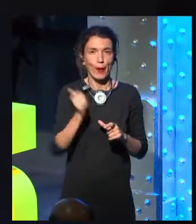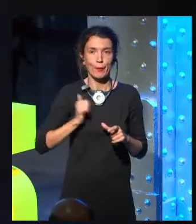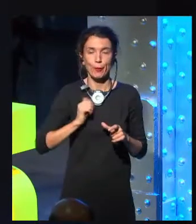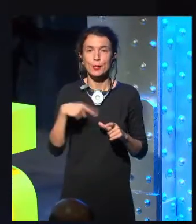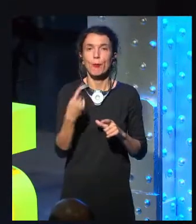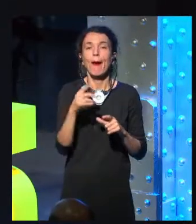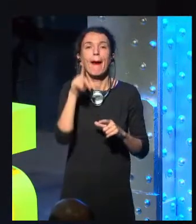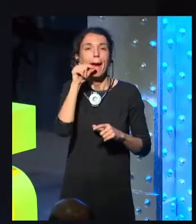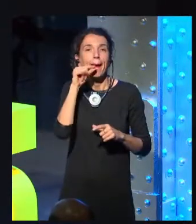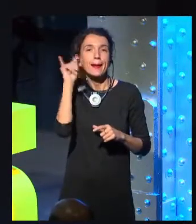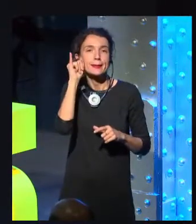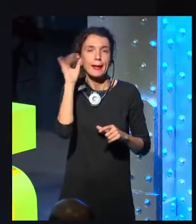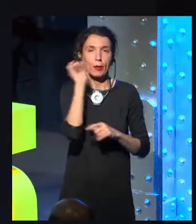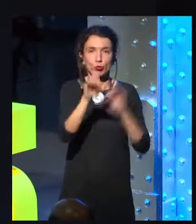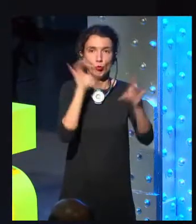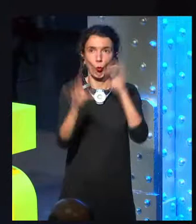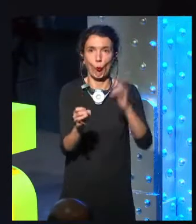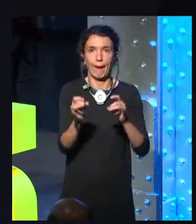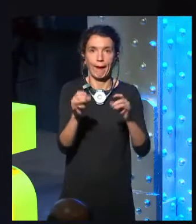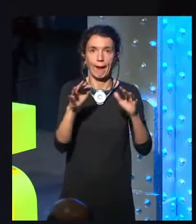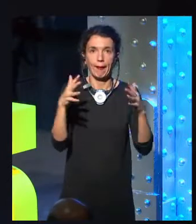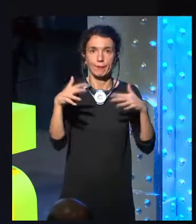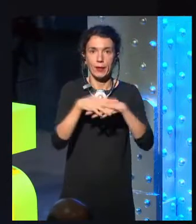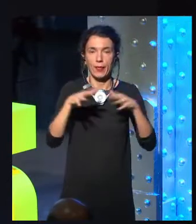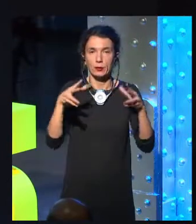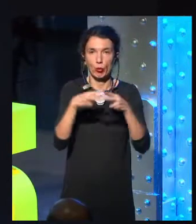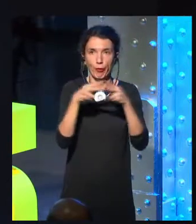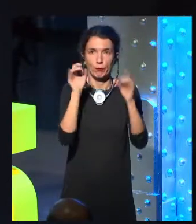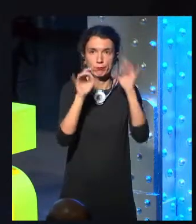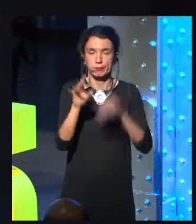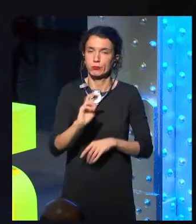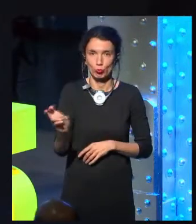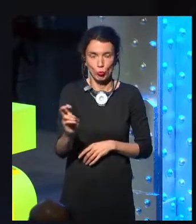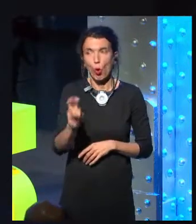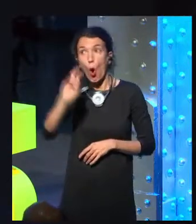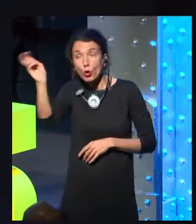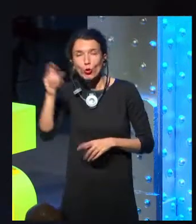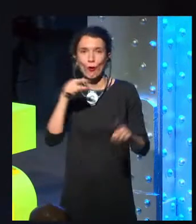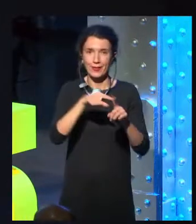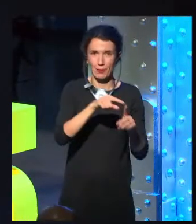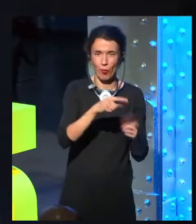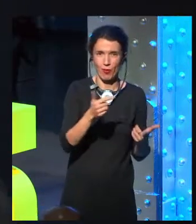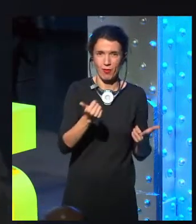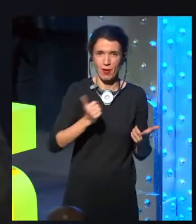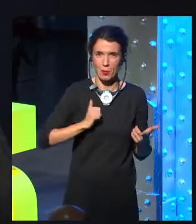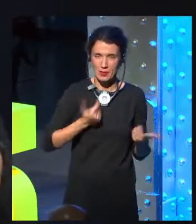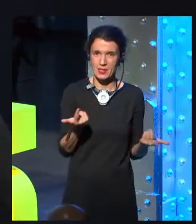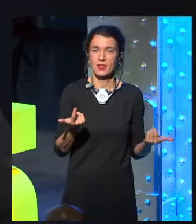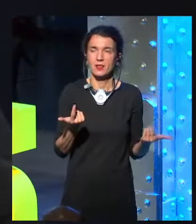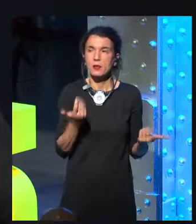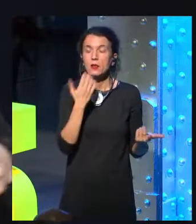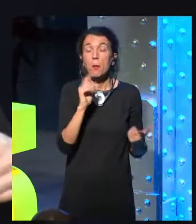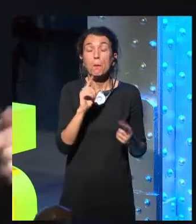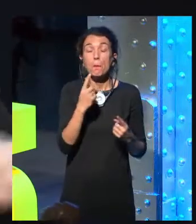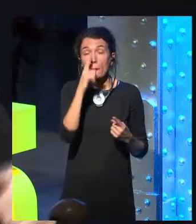do something. I was first introduced to an Atari computer. My dad bought